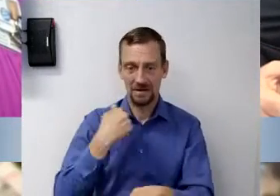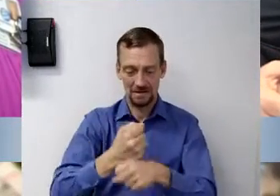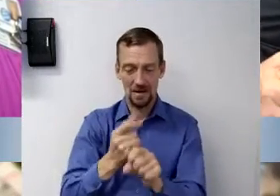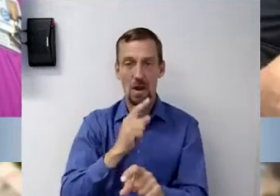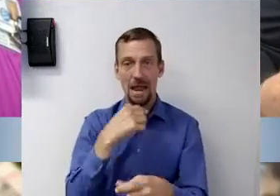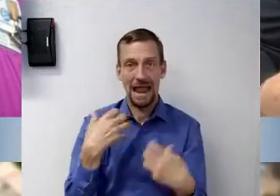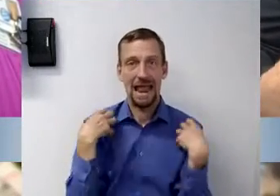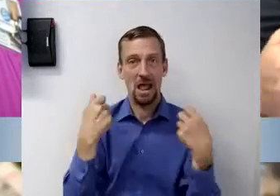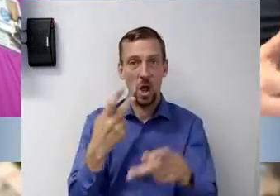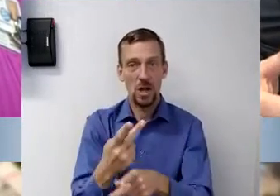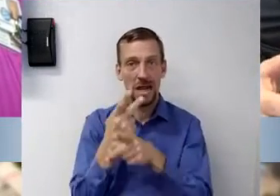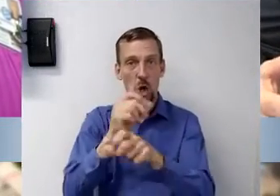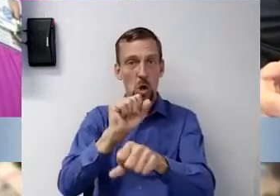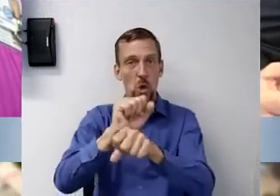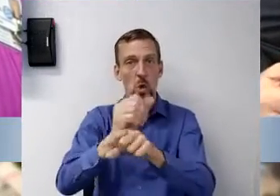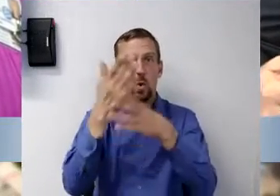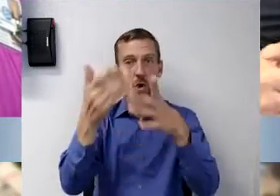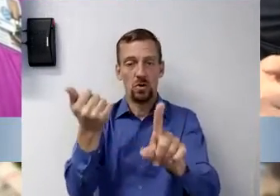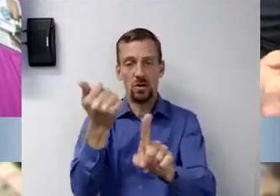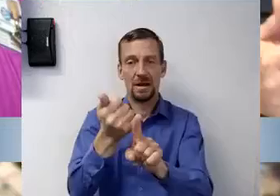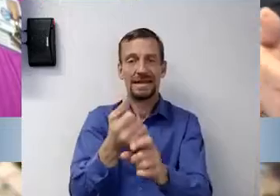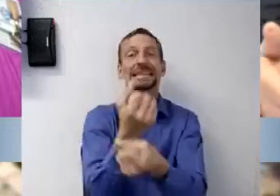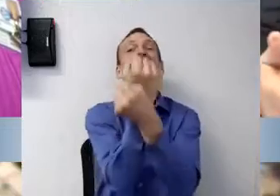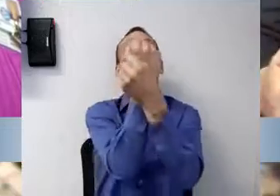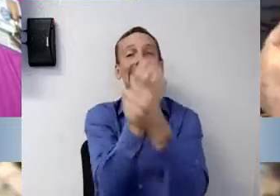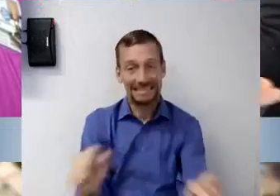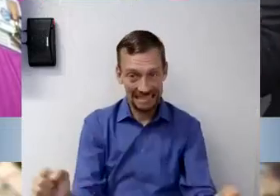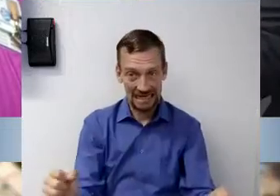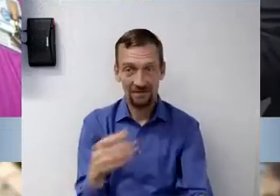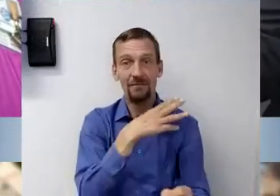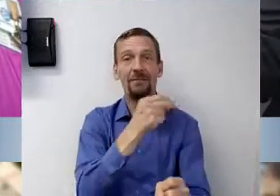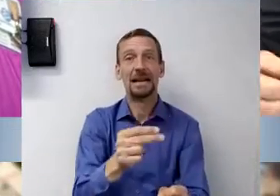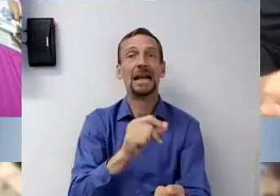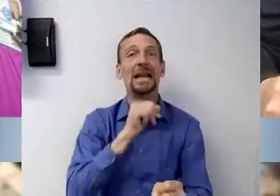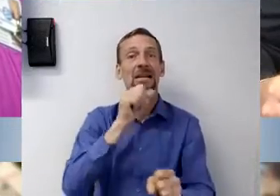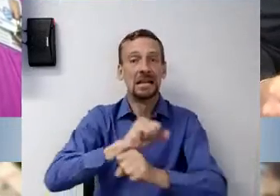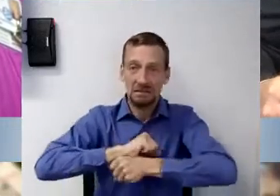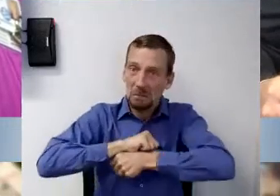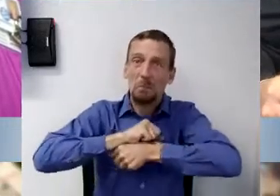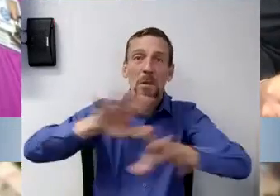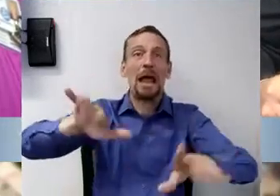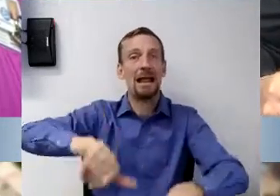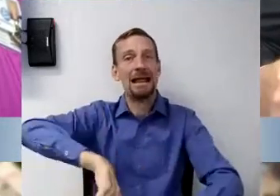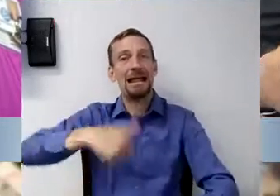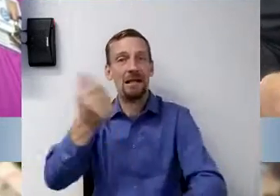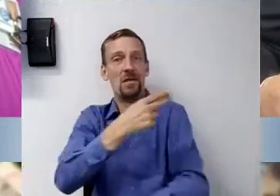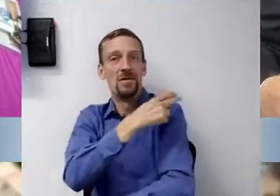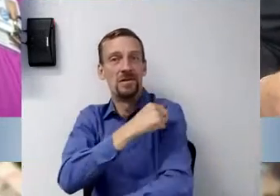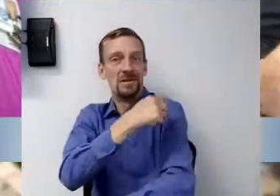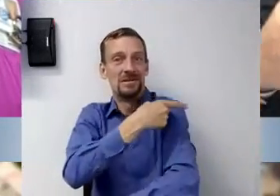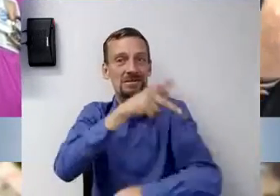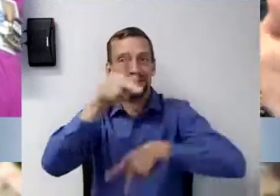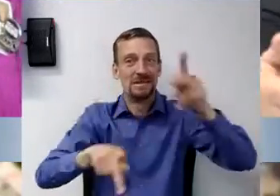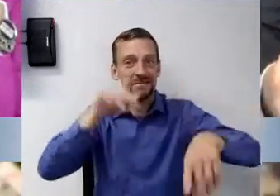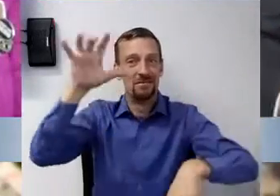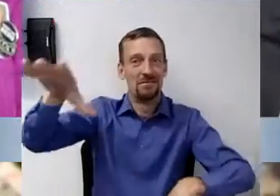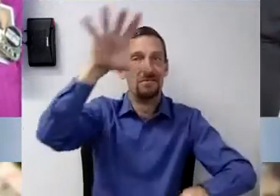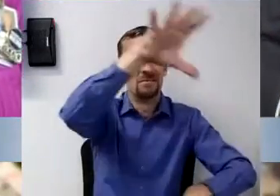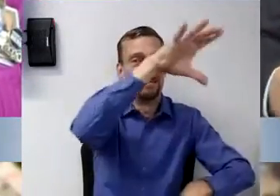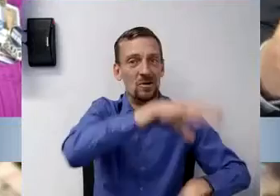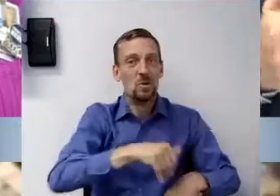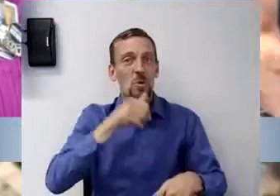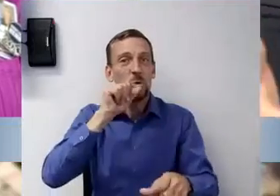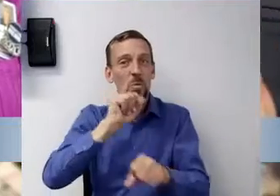workers are safe and don't spread the virus to other healthcare workers, or that they don't,